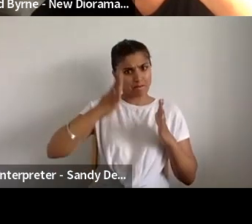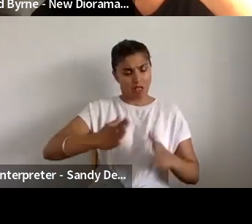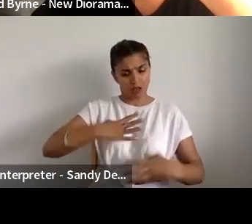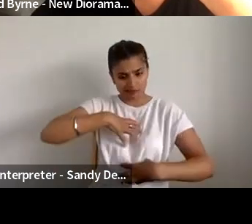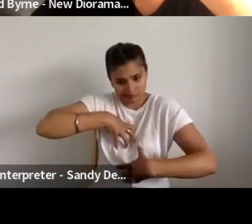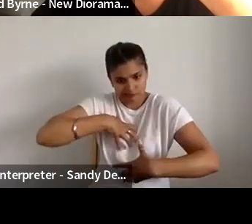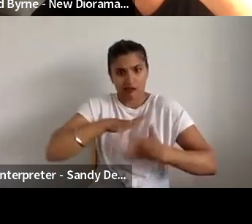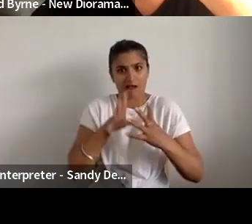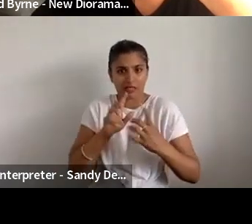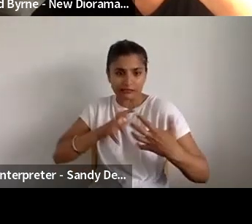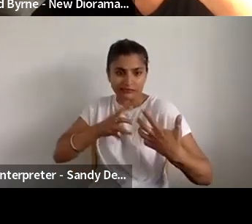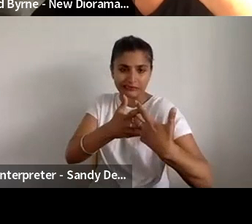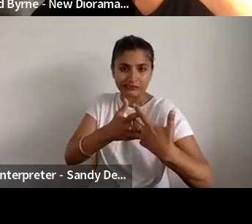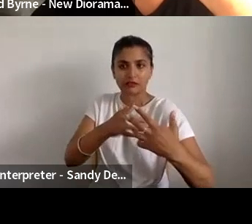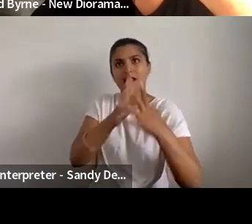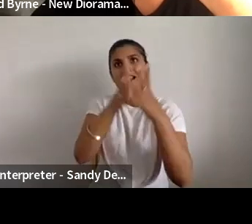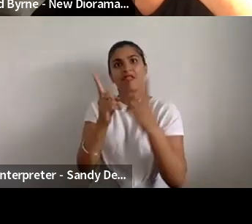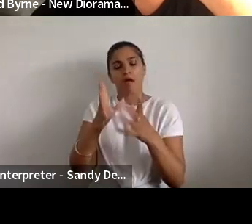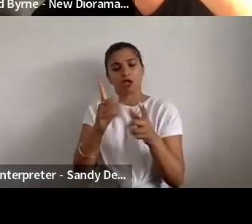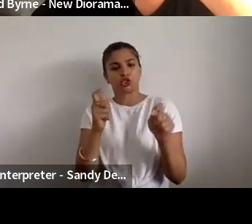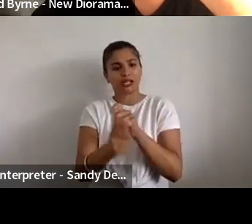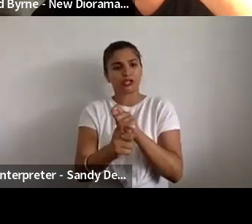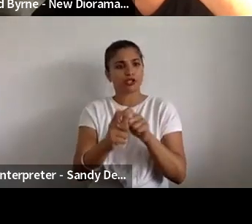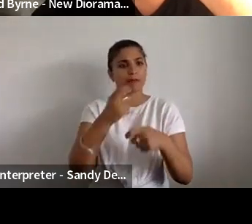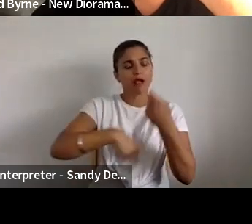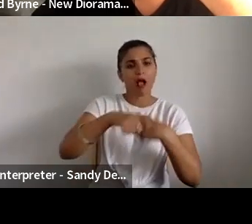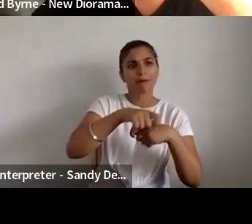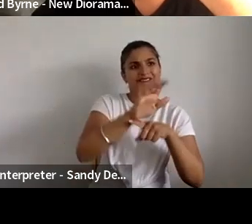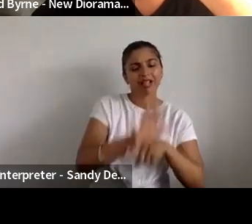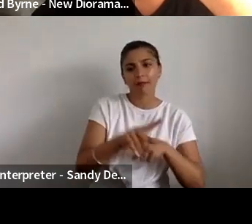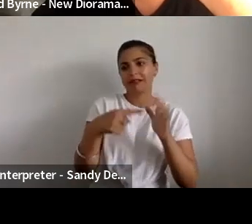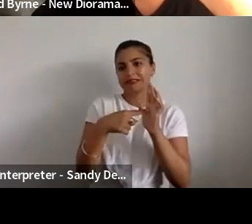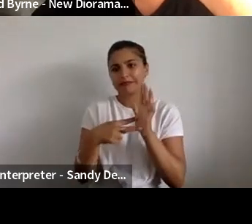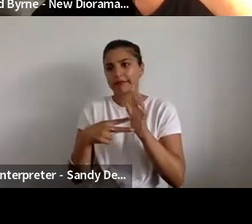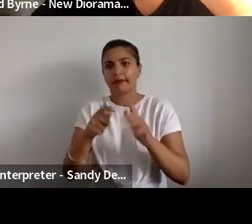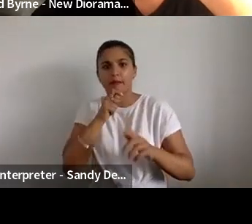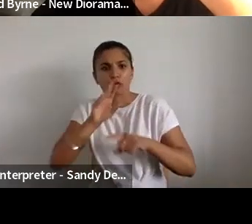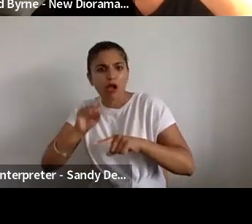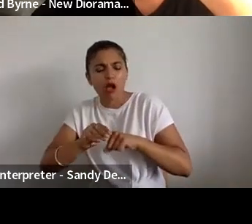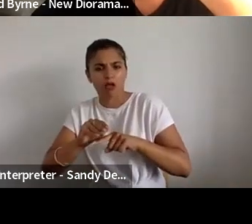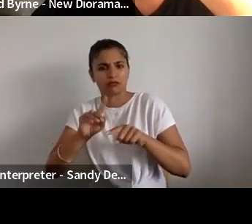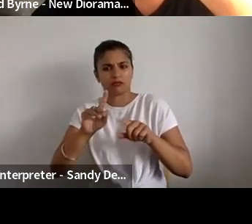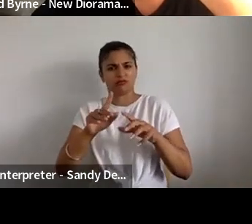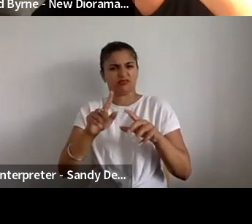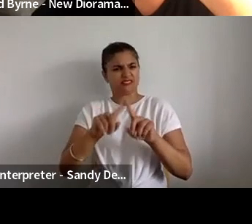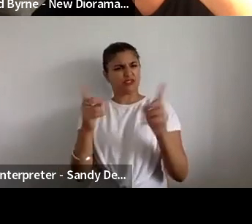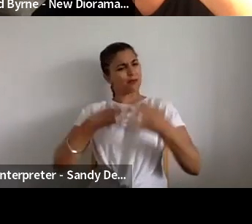film or podcasts or books or anything and everything that sort of isn't performance based.